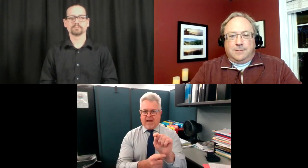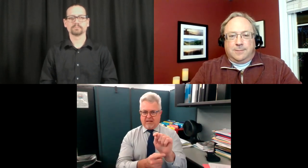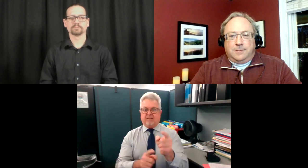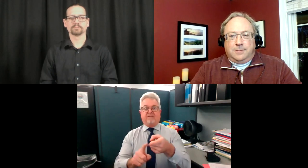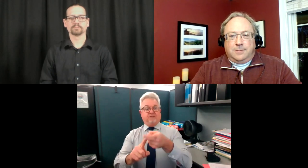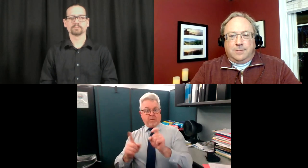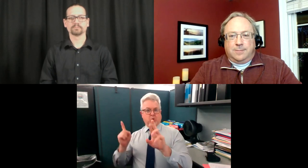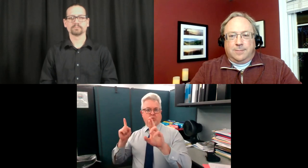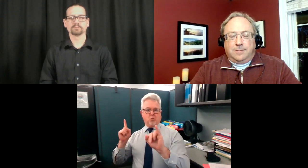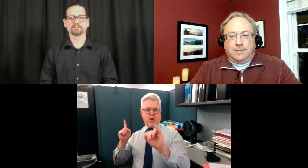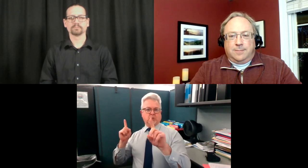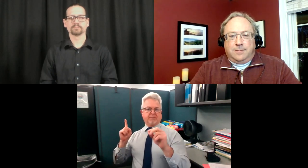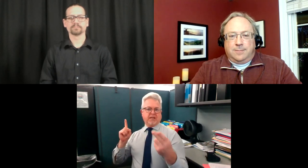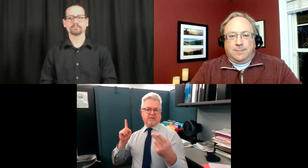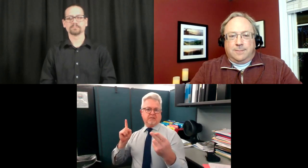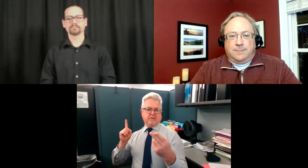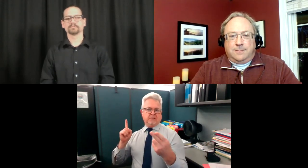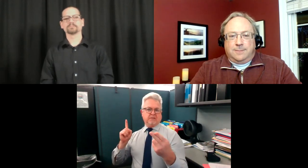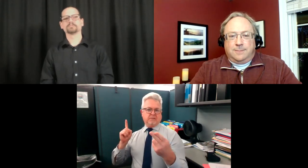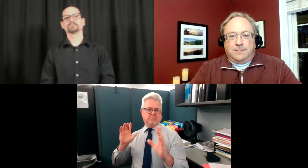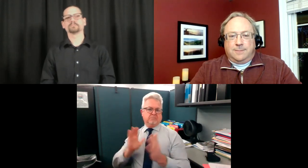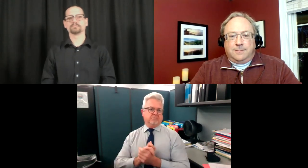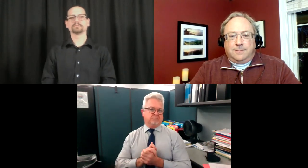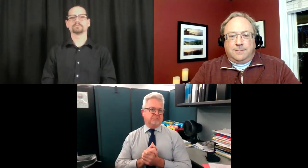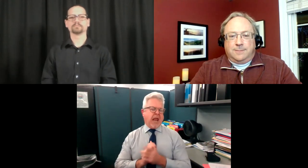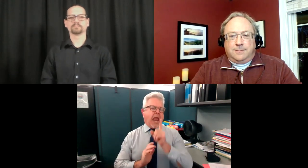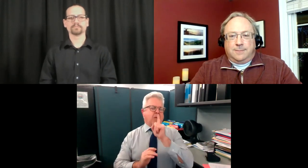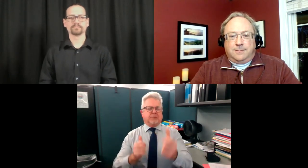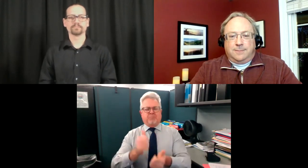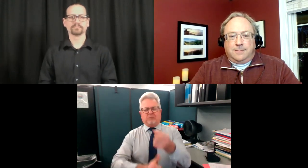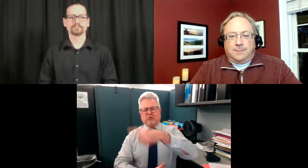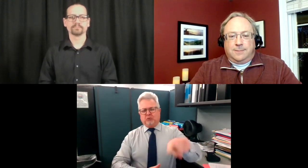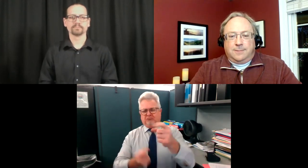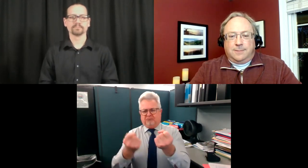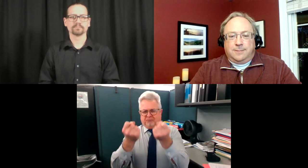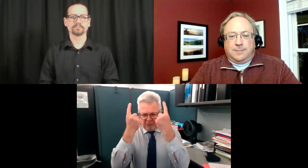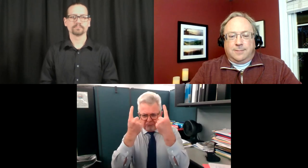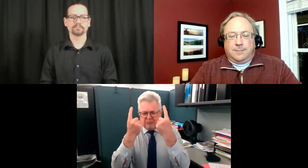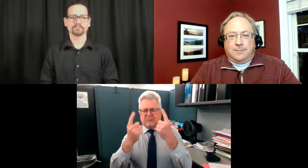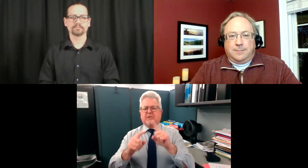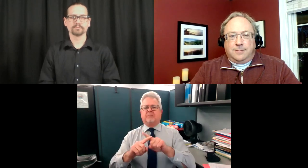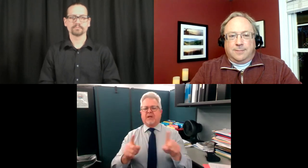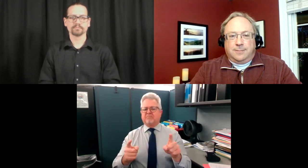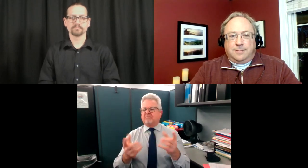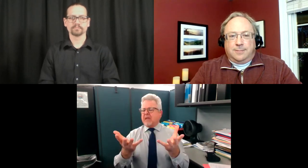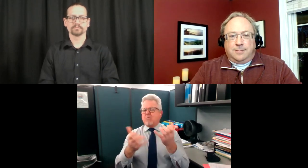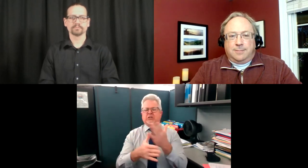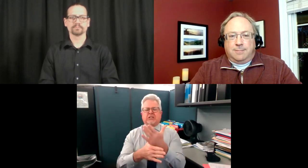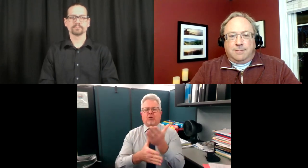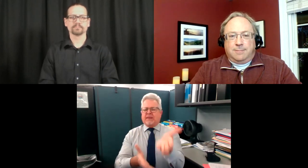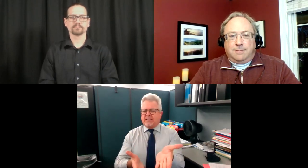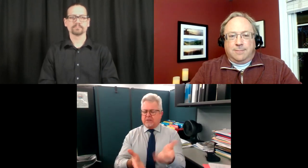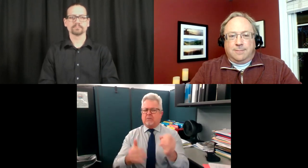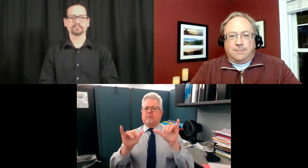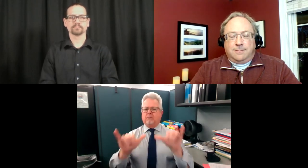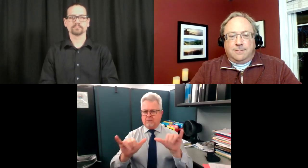will change from day to day but it is based on facts and it is based on a matrix and statistics so i want everybody